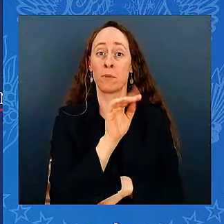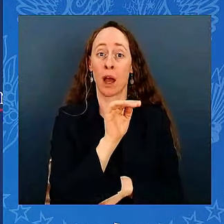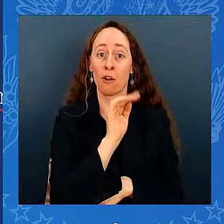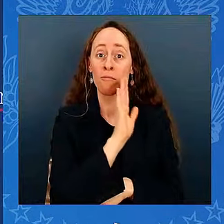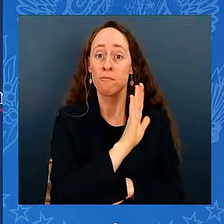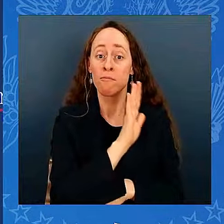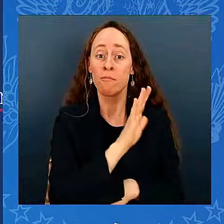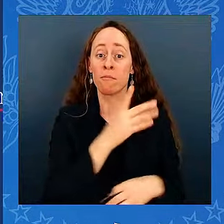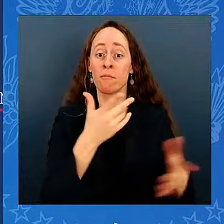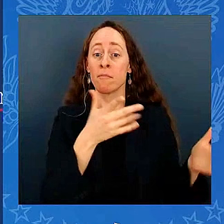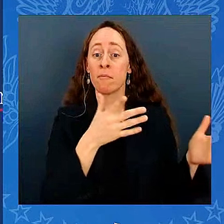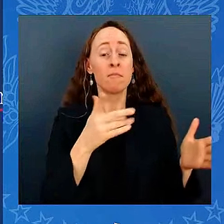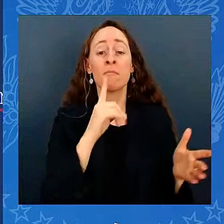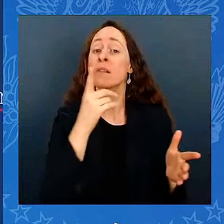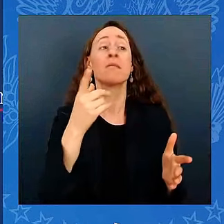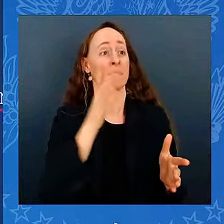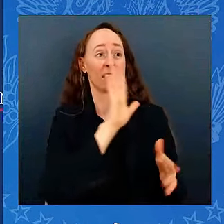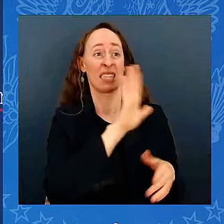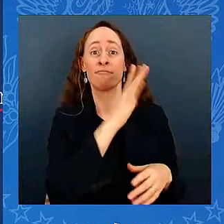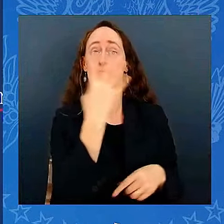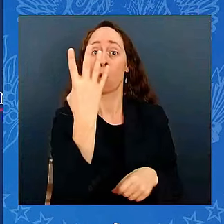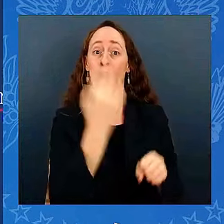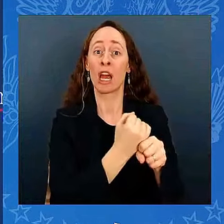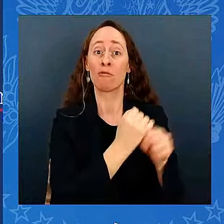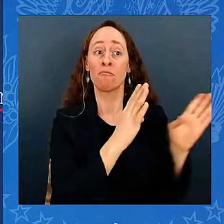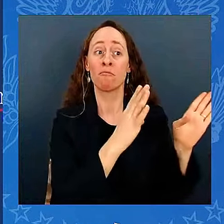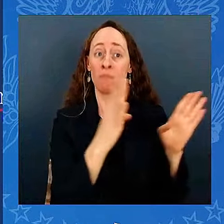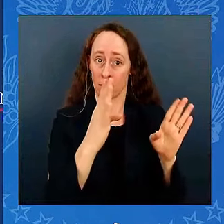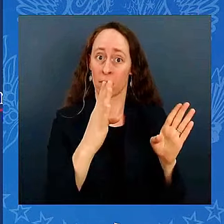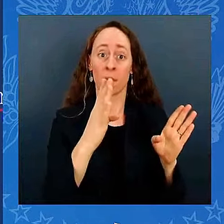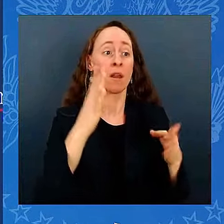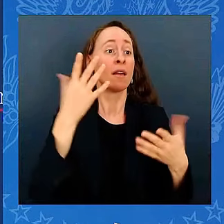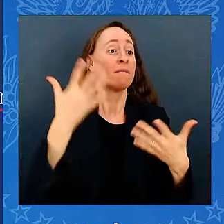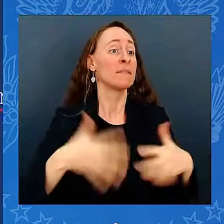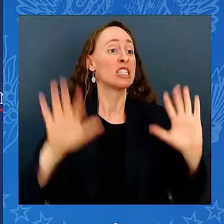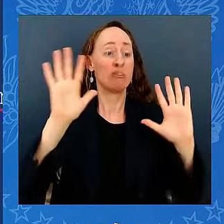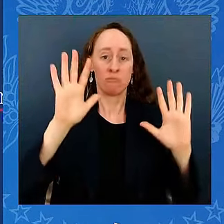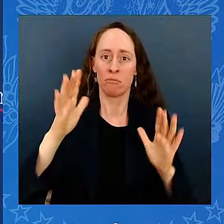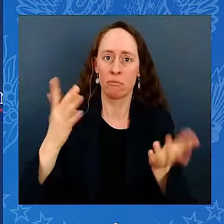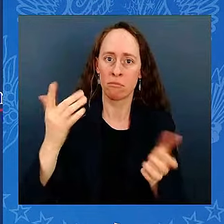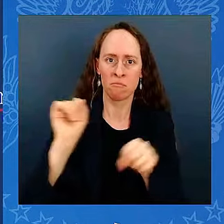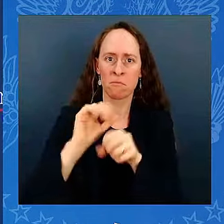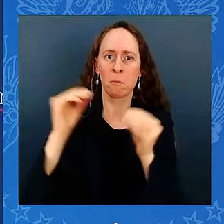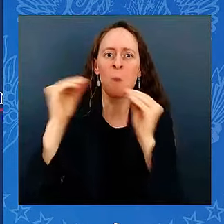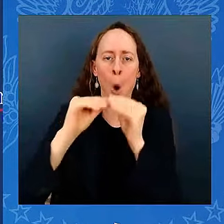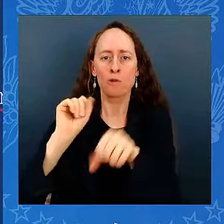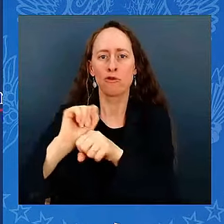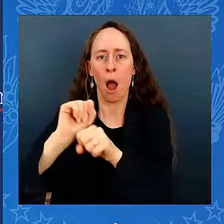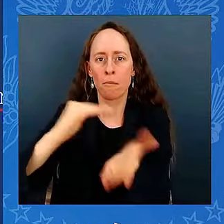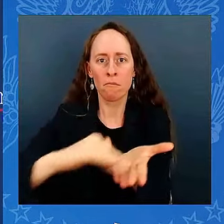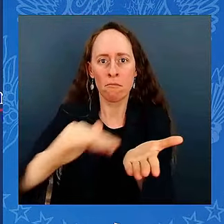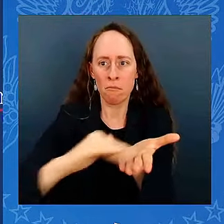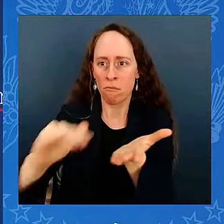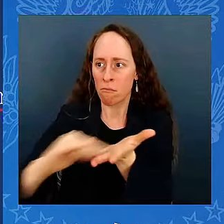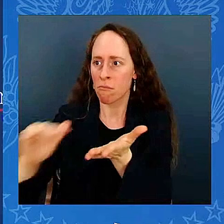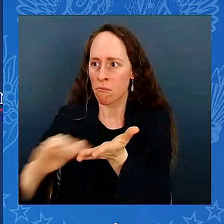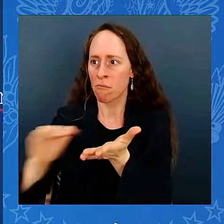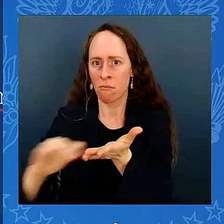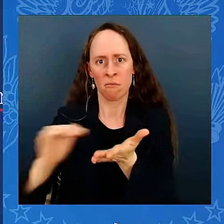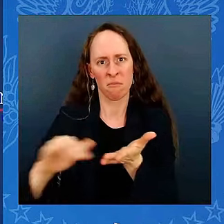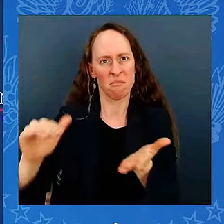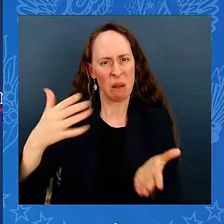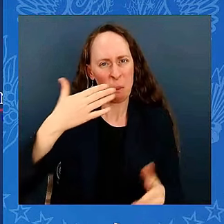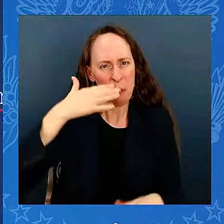fewer jobs than the day he came to office. The other, Herbert Hoover. When I came to office, there was no real plan in place,